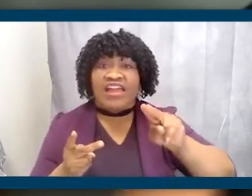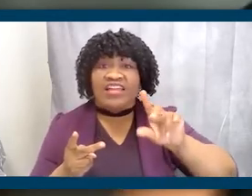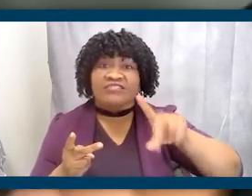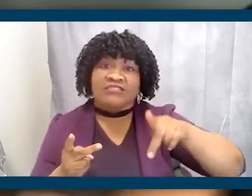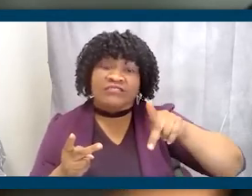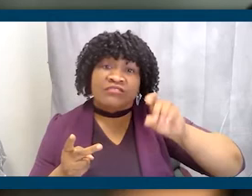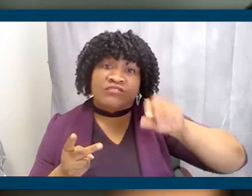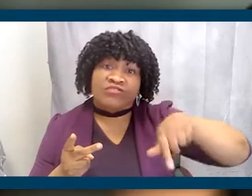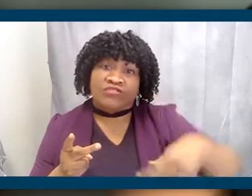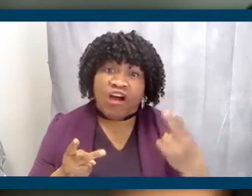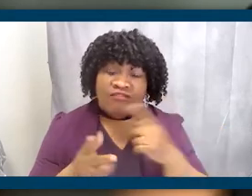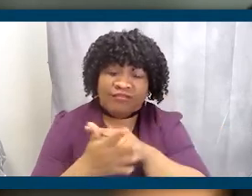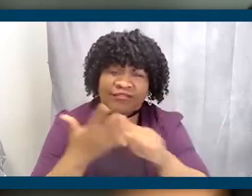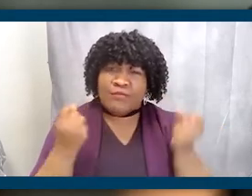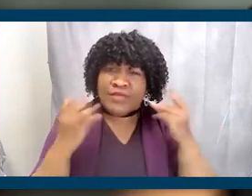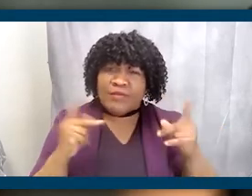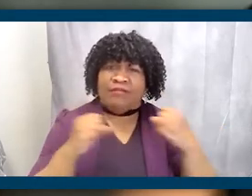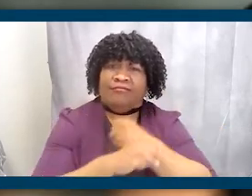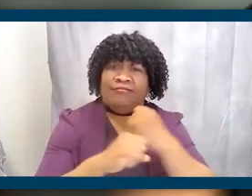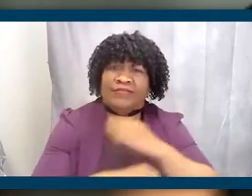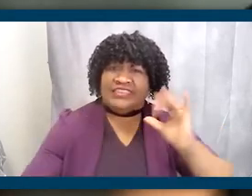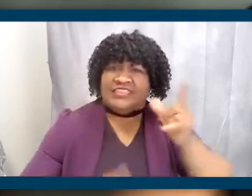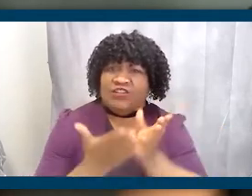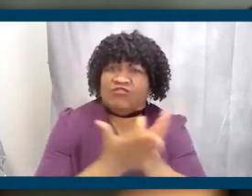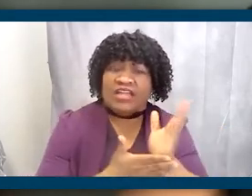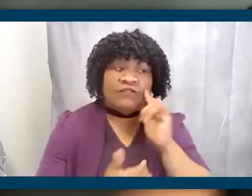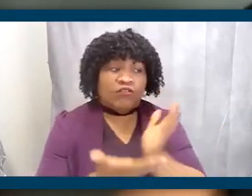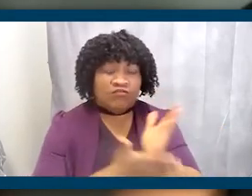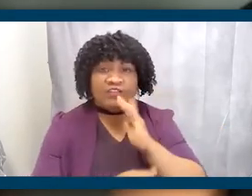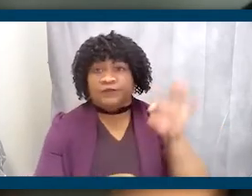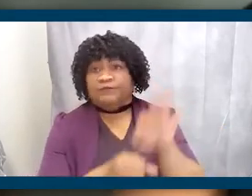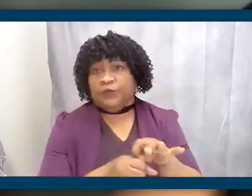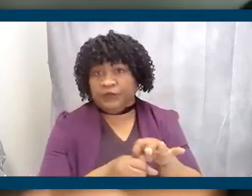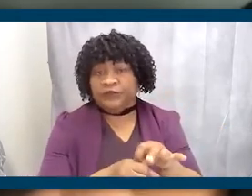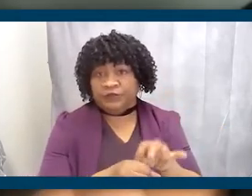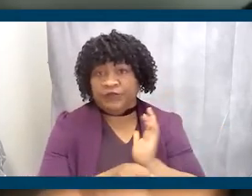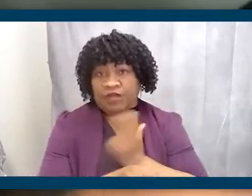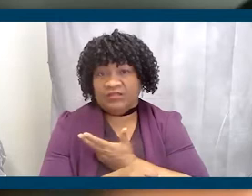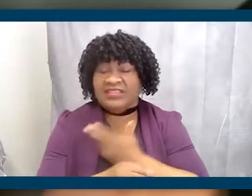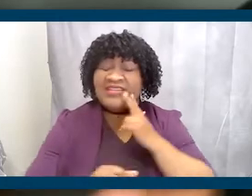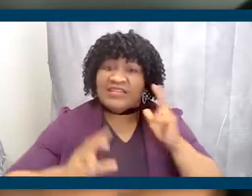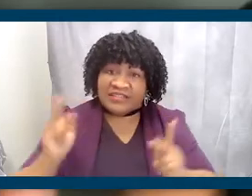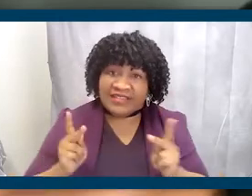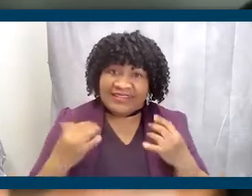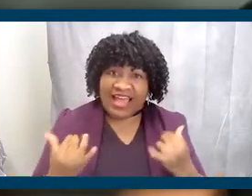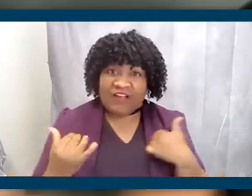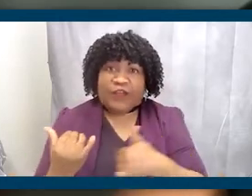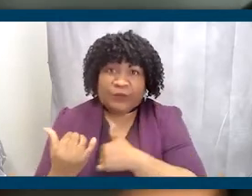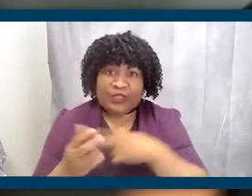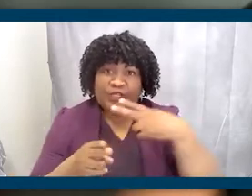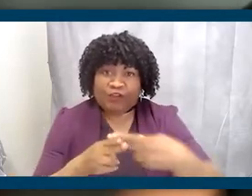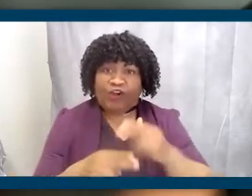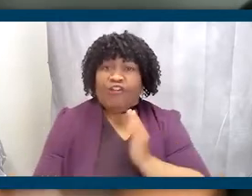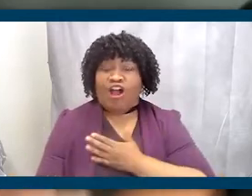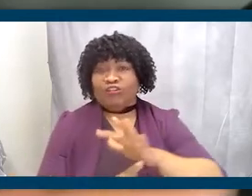others, that fought during the civil rights movement for the right to vote. Folks, you know, like that we call our